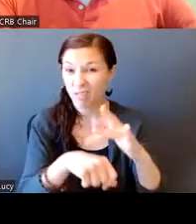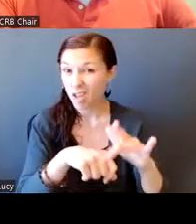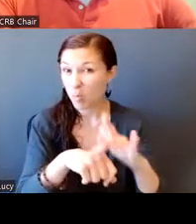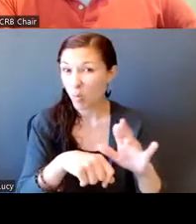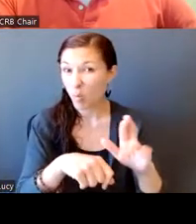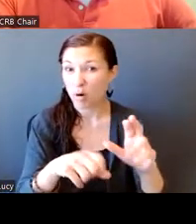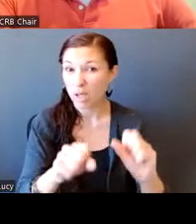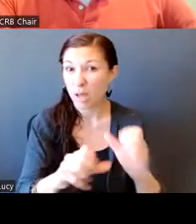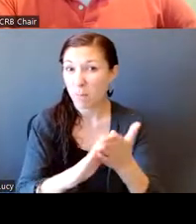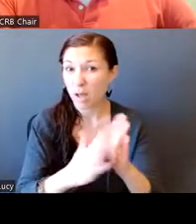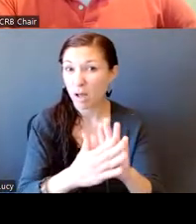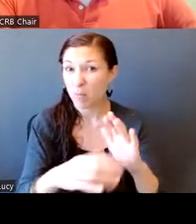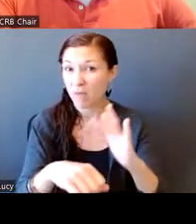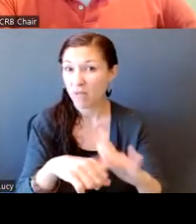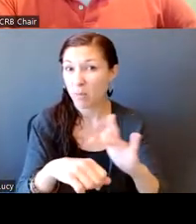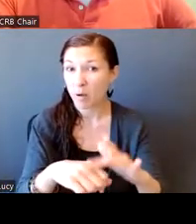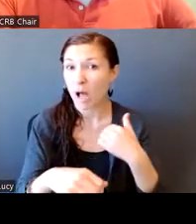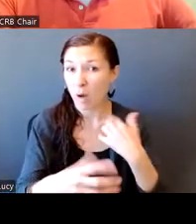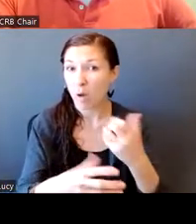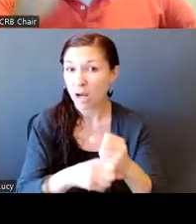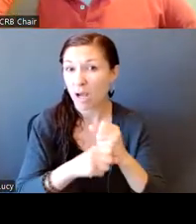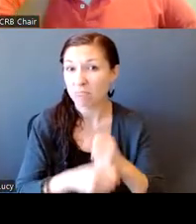uh, to me? Thank you.